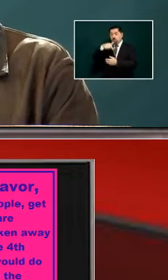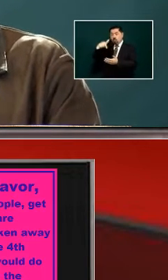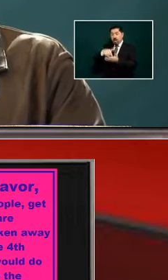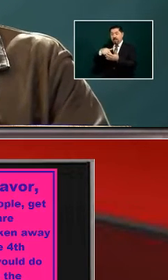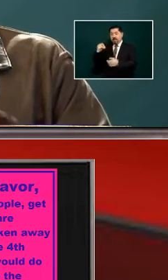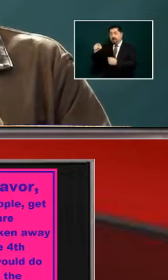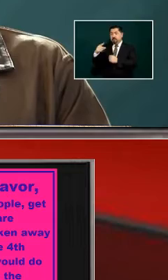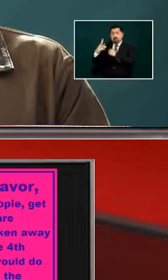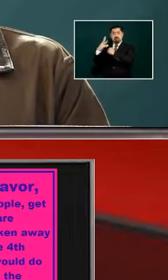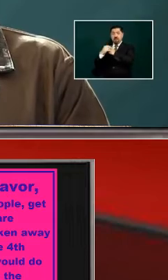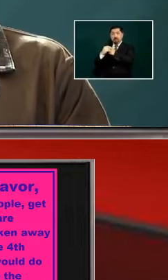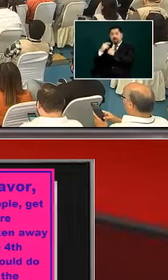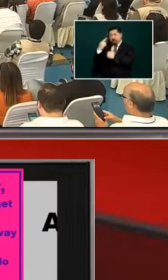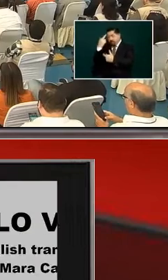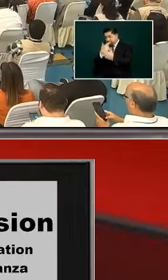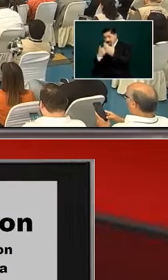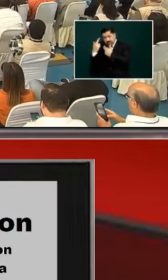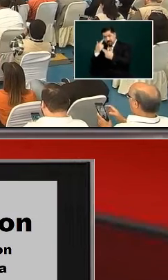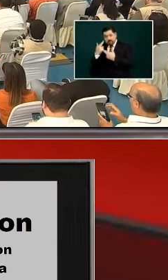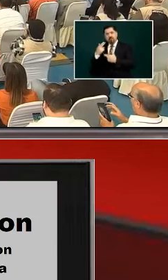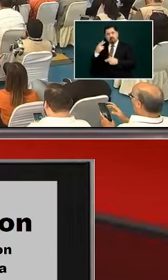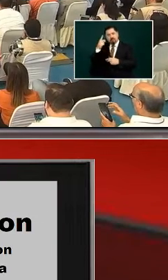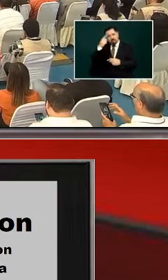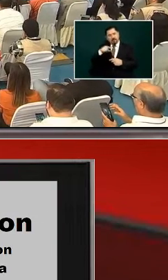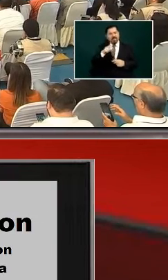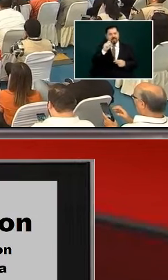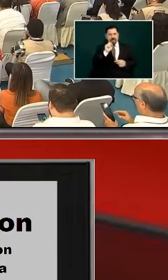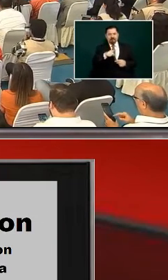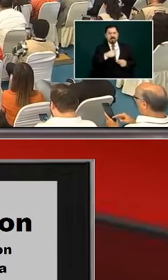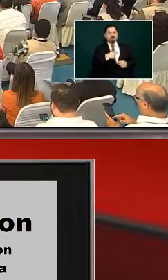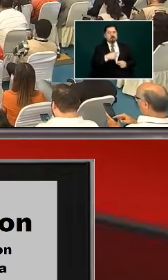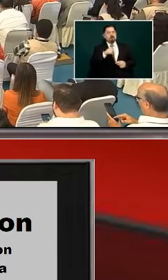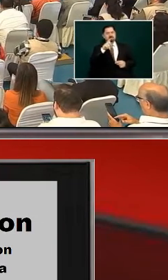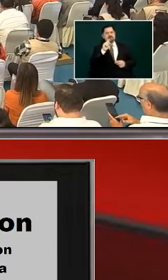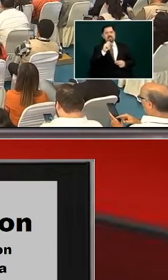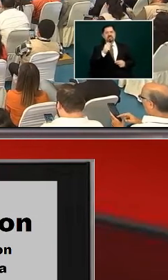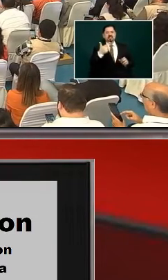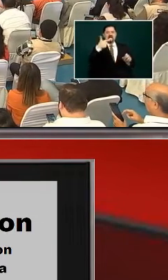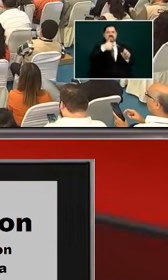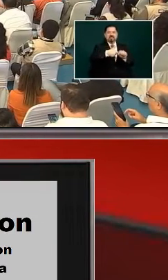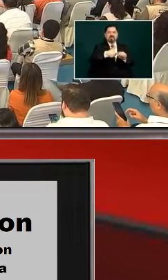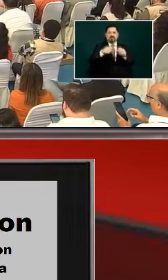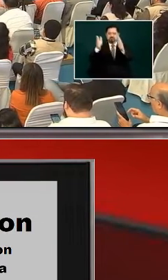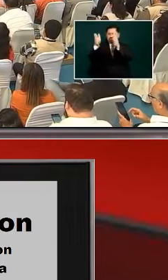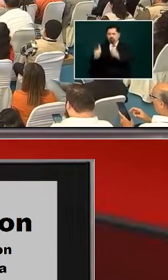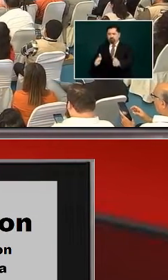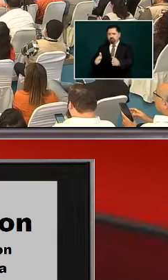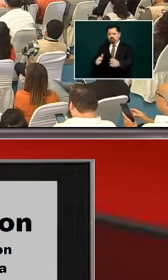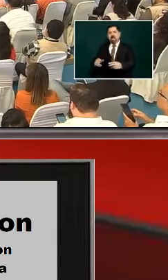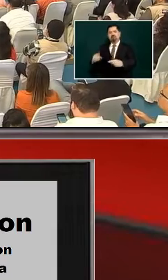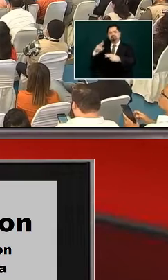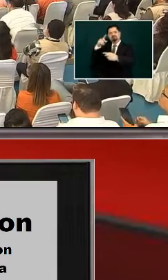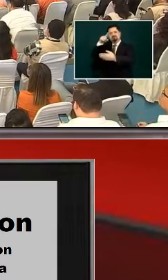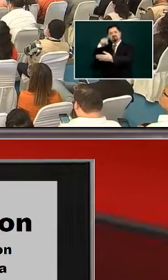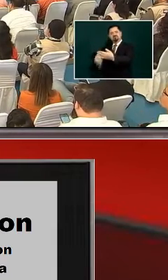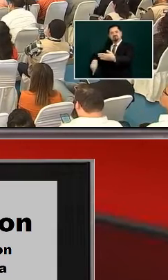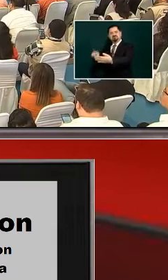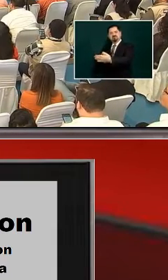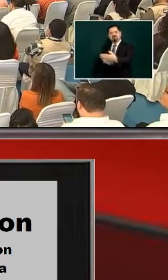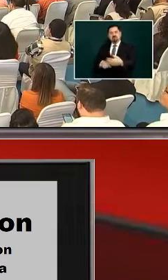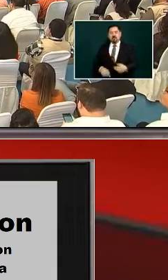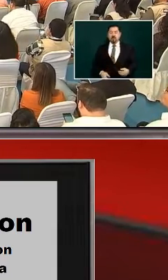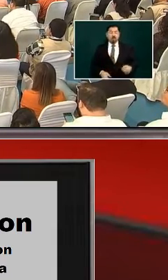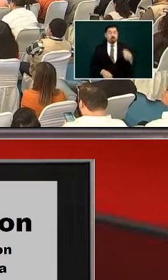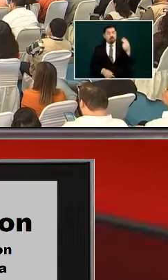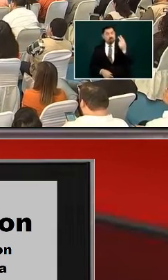and two stations did not allow the verification so we immobilized um 26